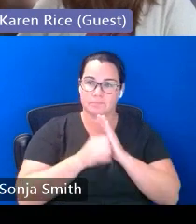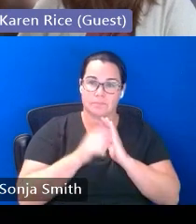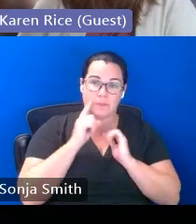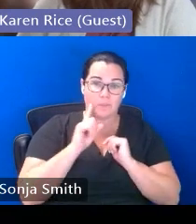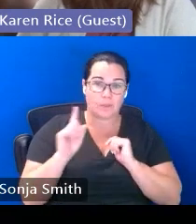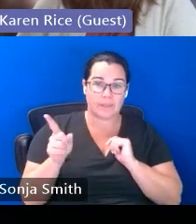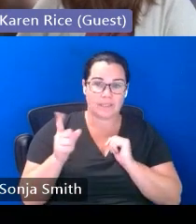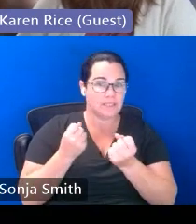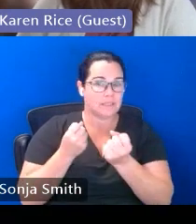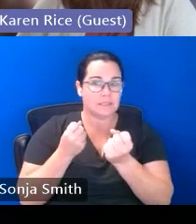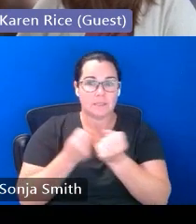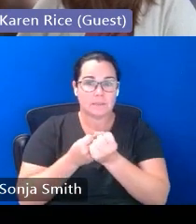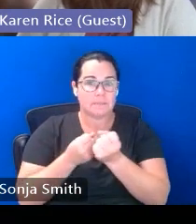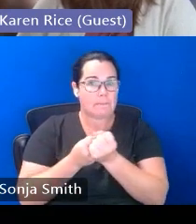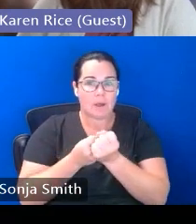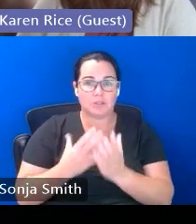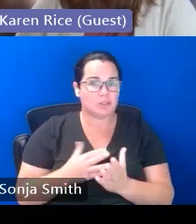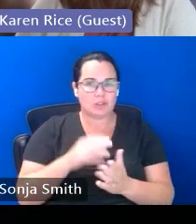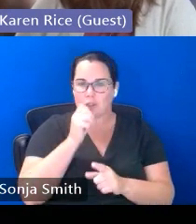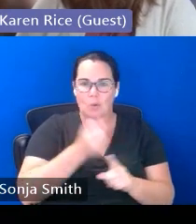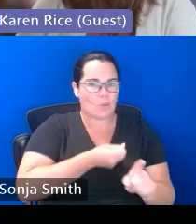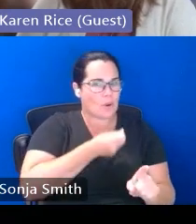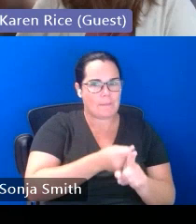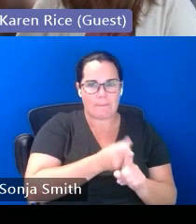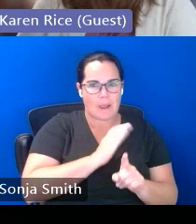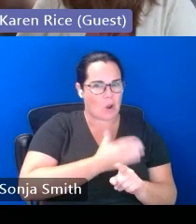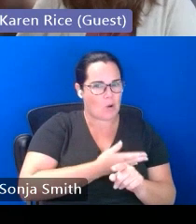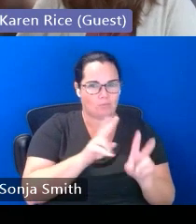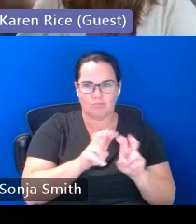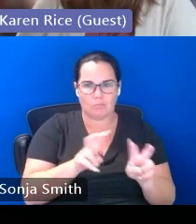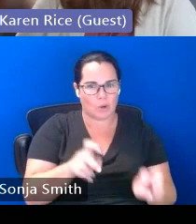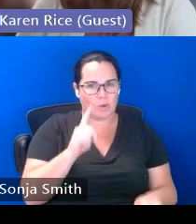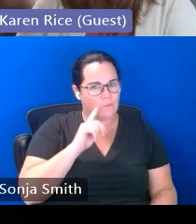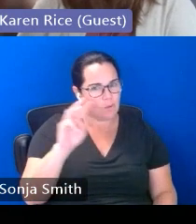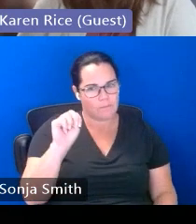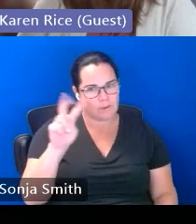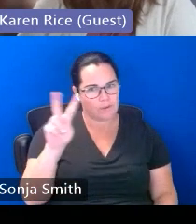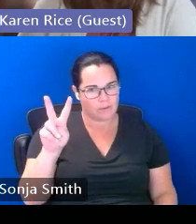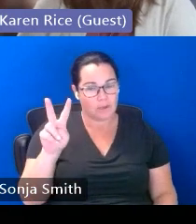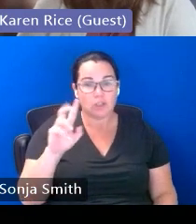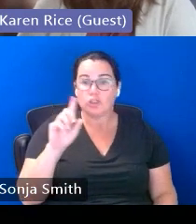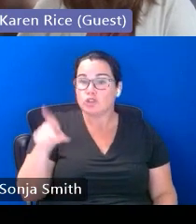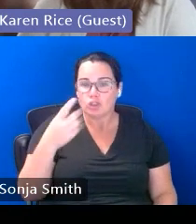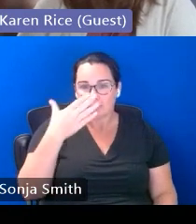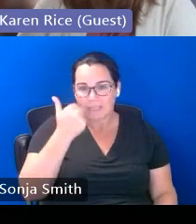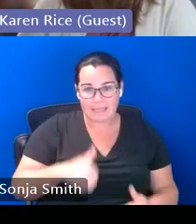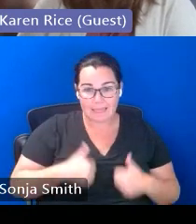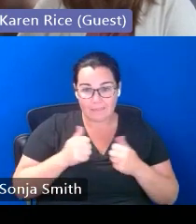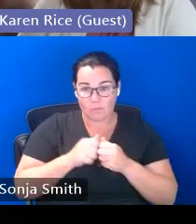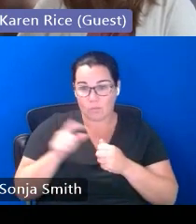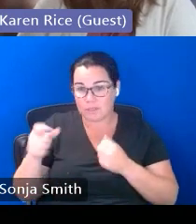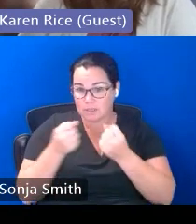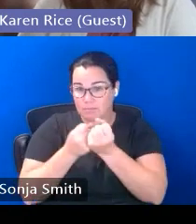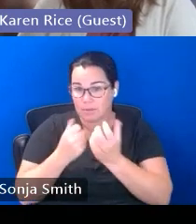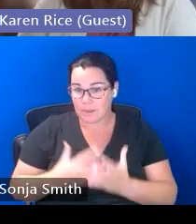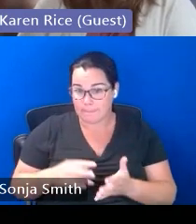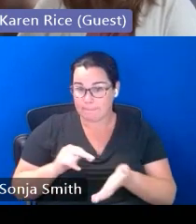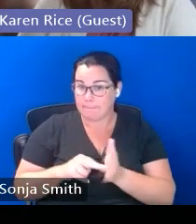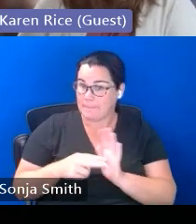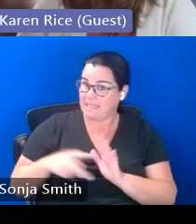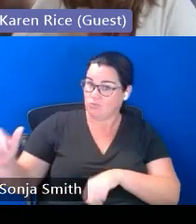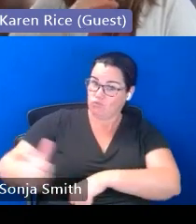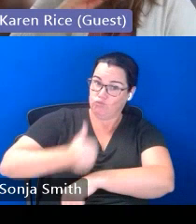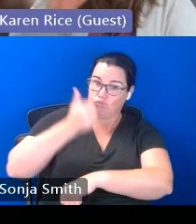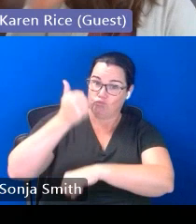don't change our analysis of mckinney vento so again just because they're staying with the sponsor doesn't mean that it's that it's fixed regular